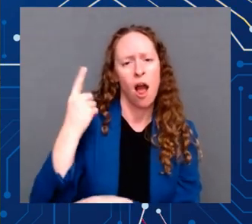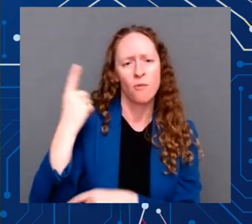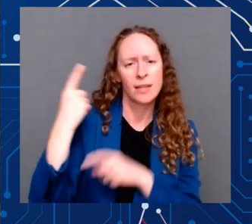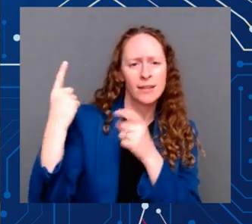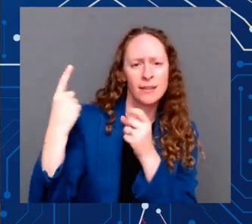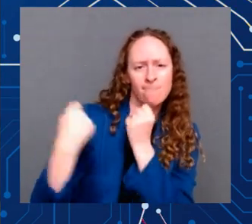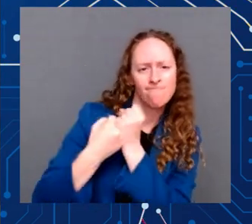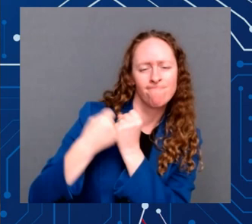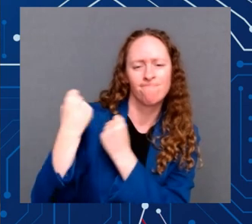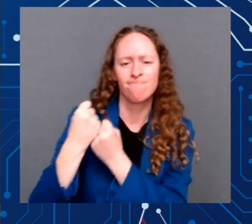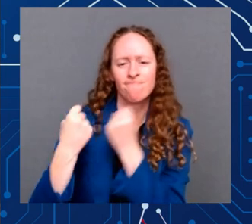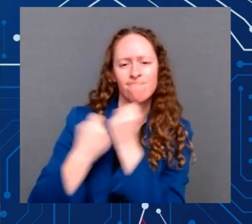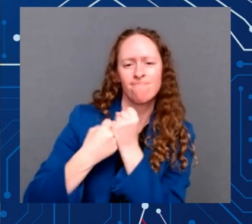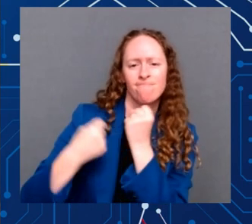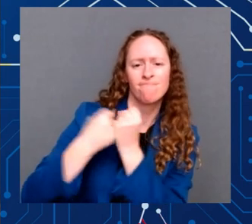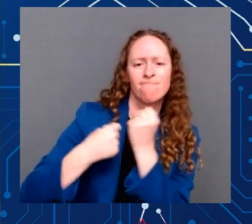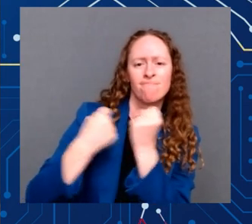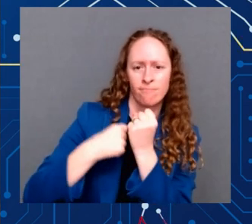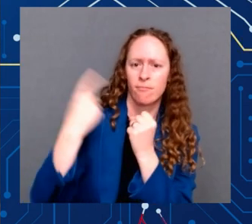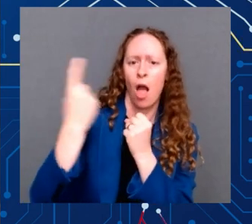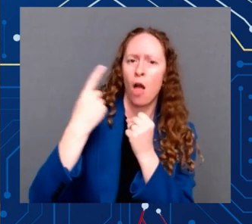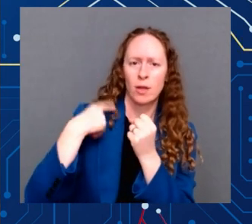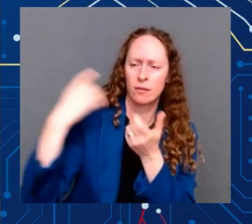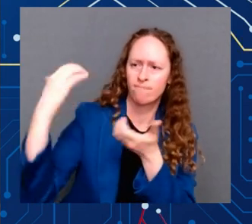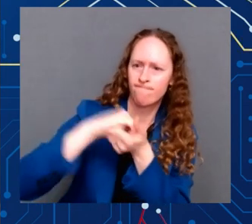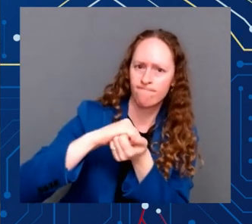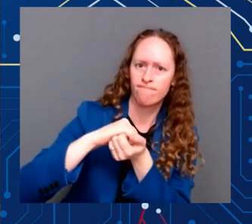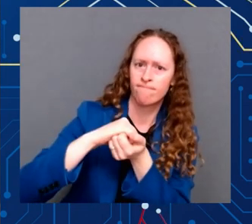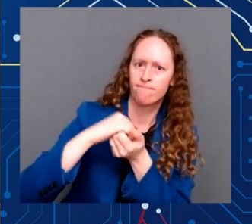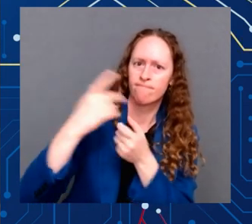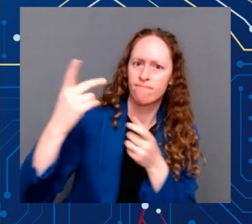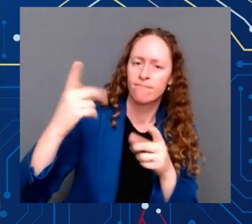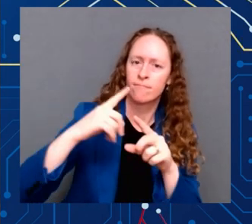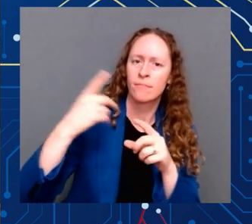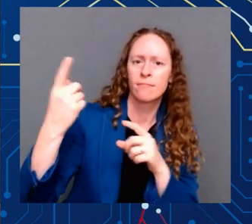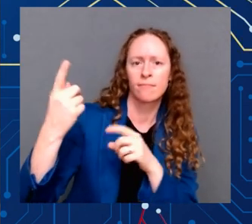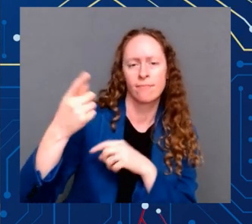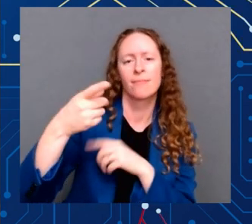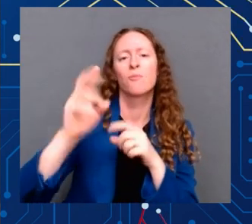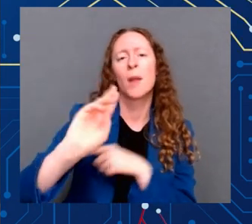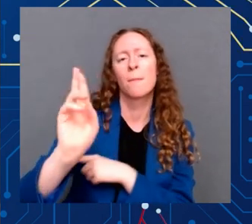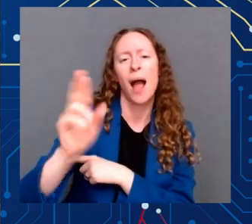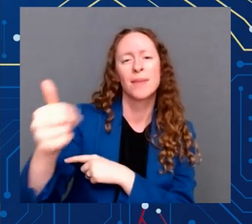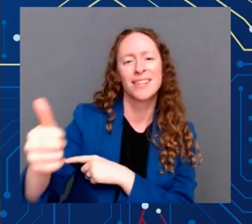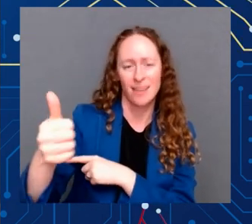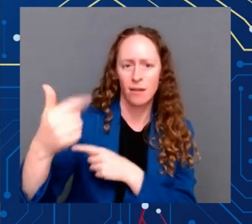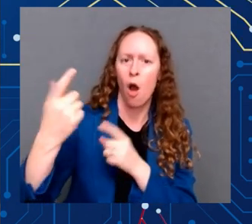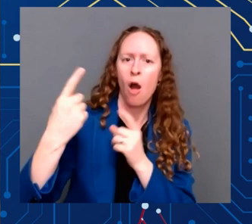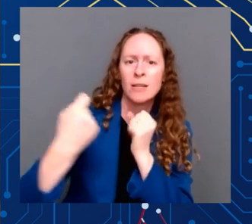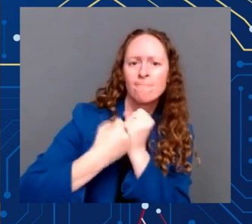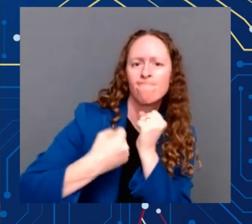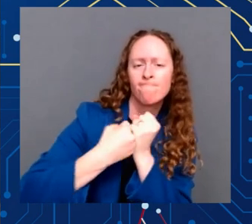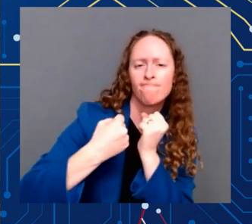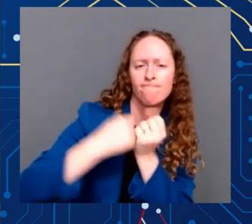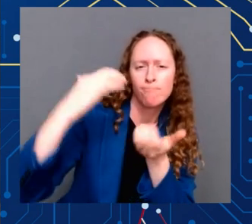He and I worked on this bill, originally called the Endless Frontier Bill. I still love that name, but it's gone.